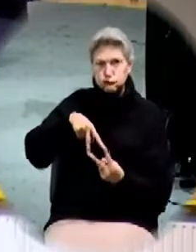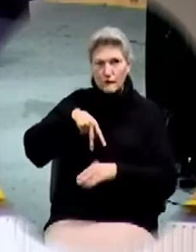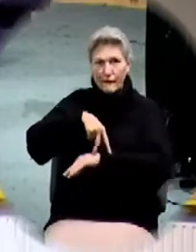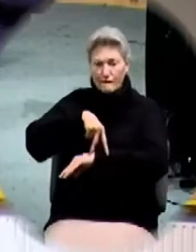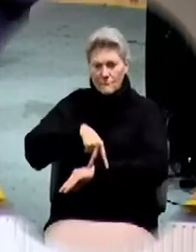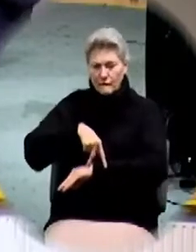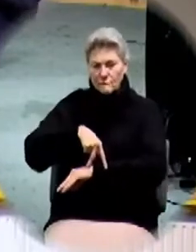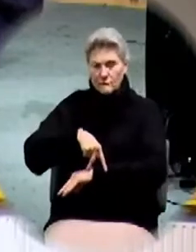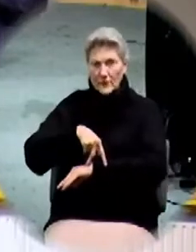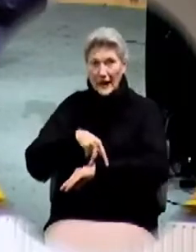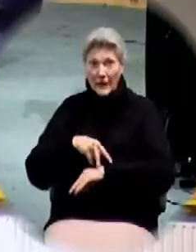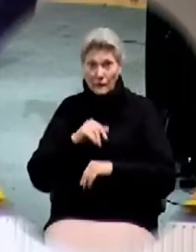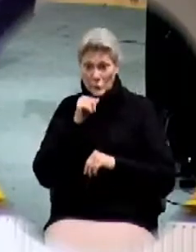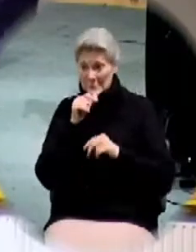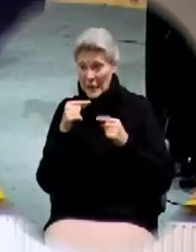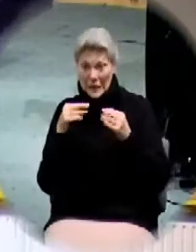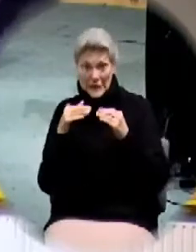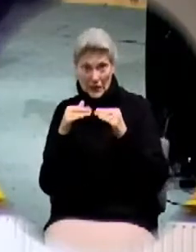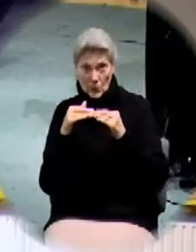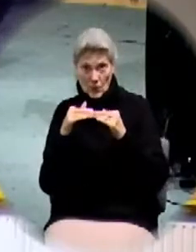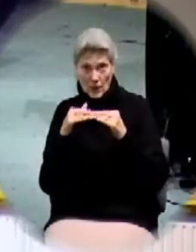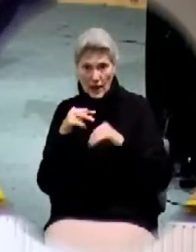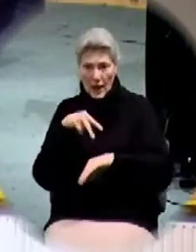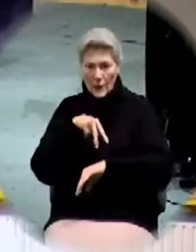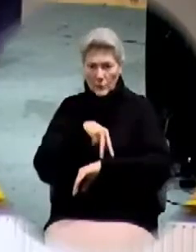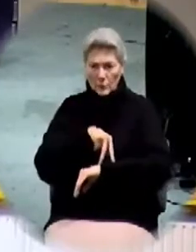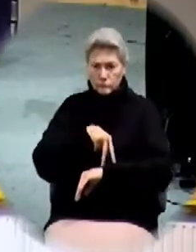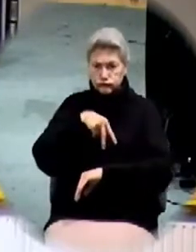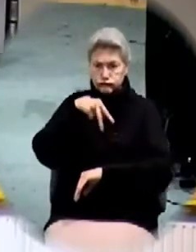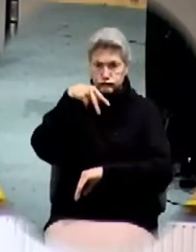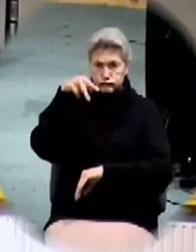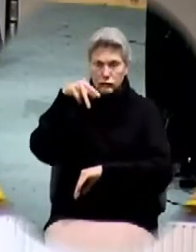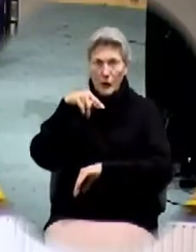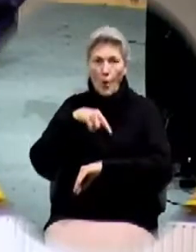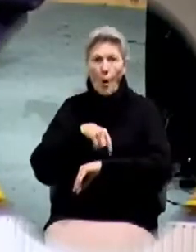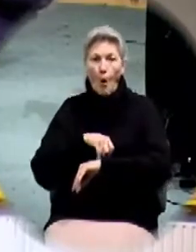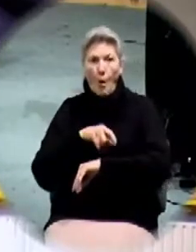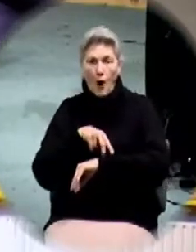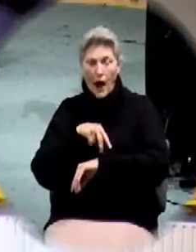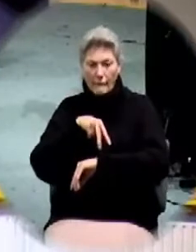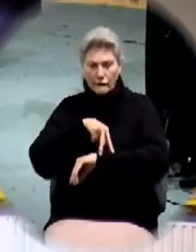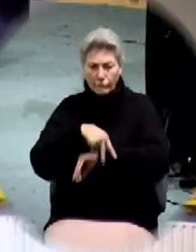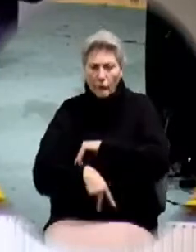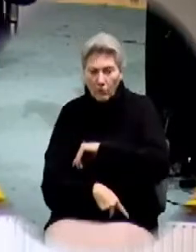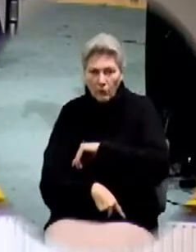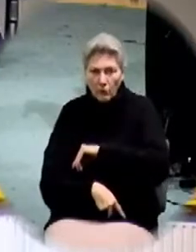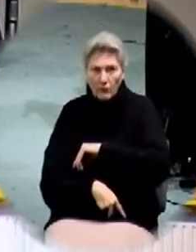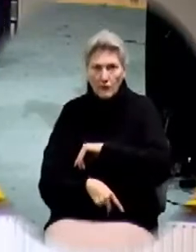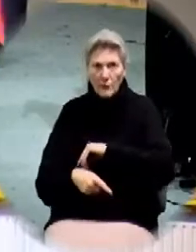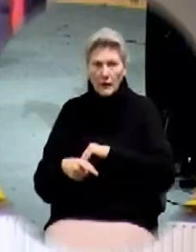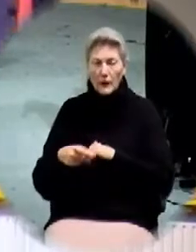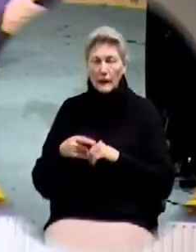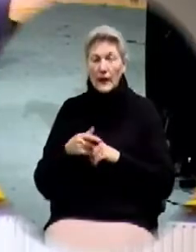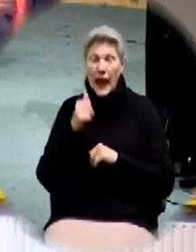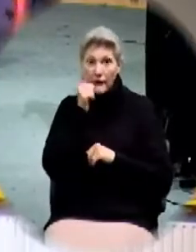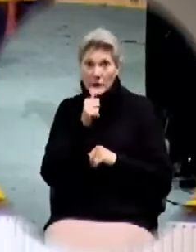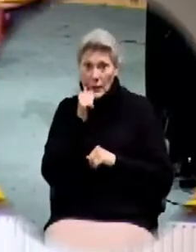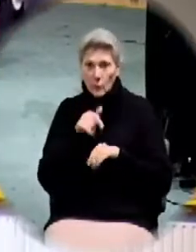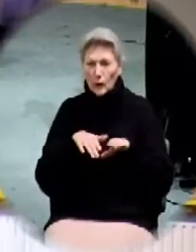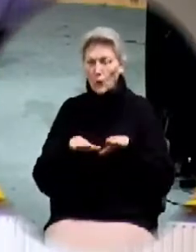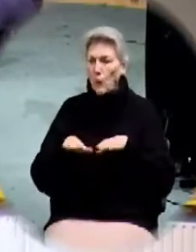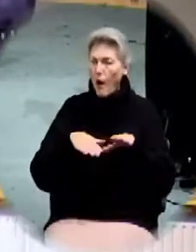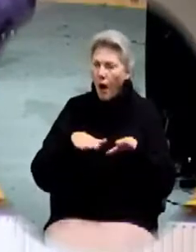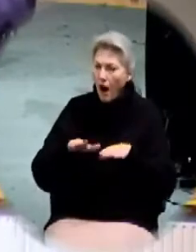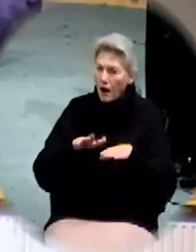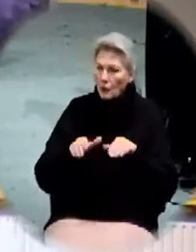B, I would fly up in the air because of unequal force. It's really amazing because we walk every day, we live our lives every day,